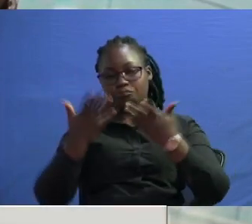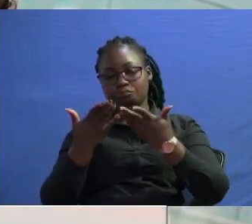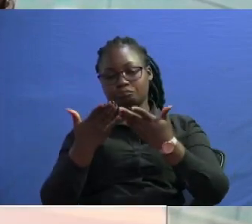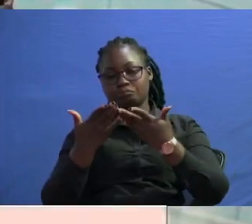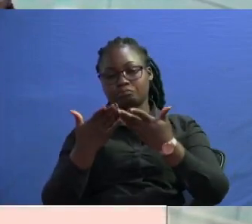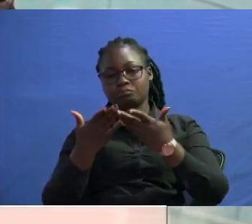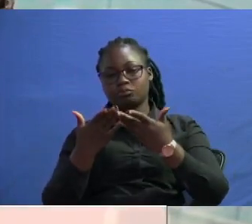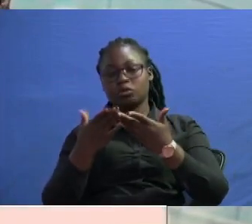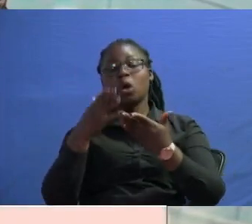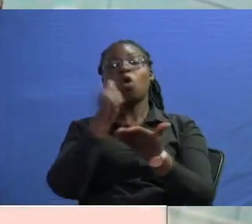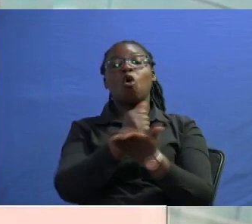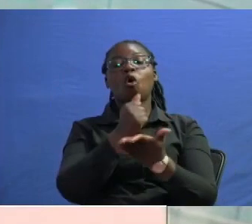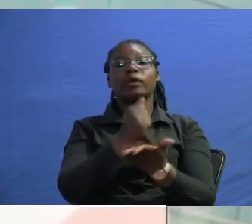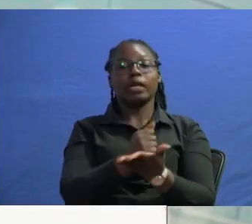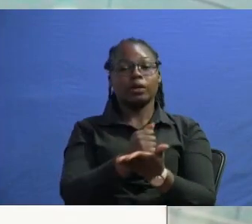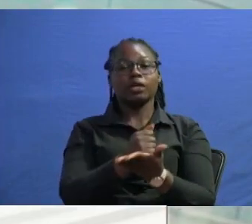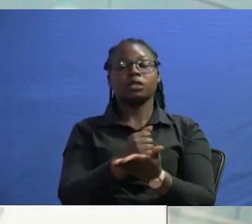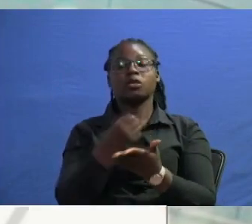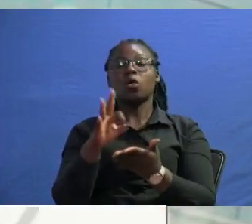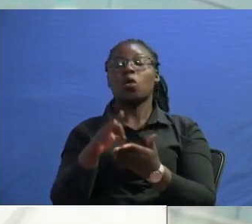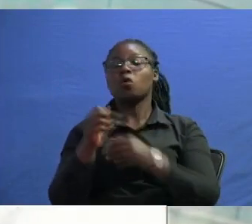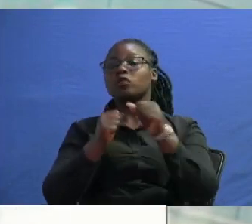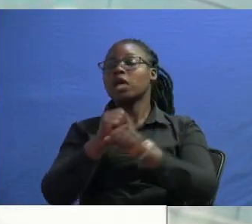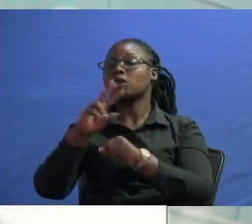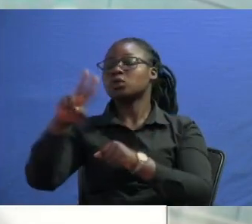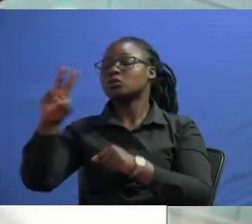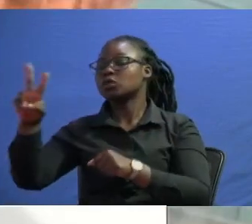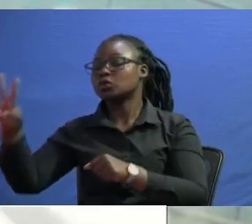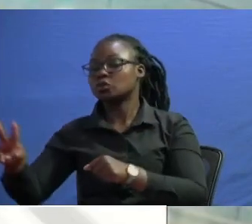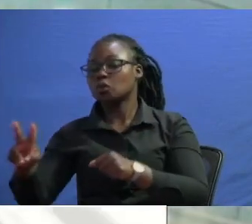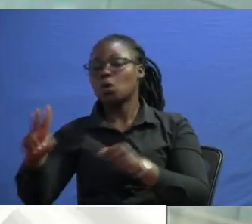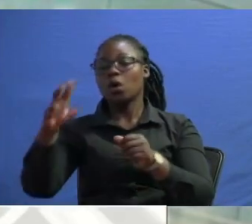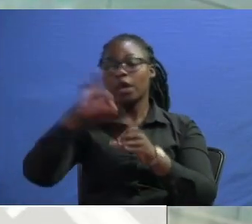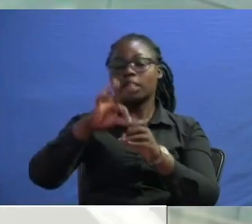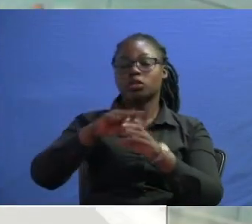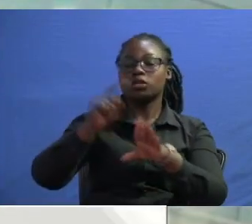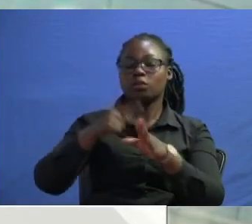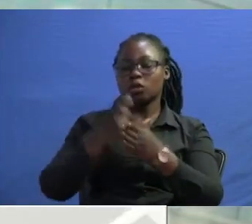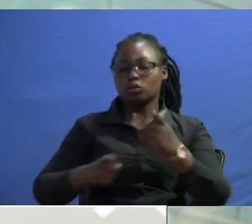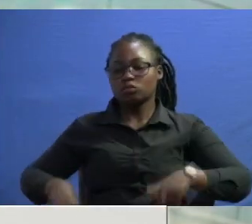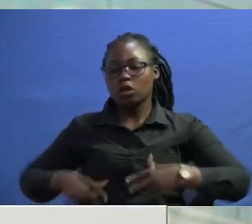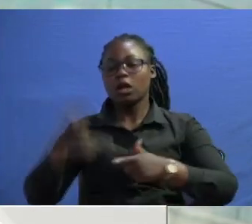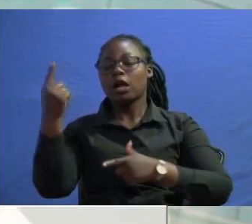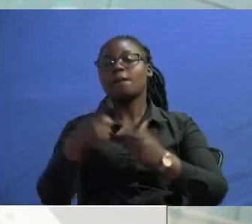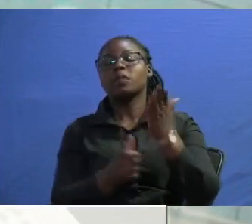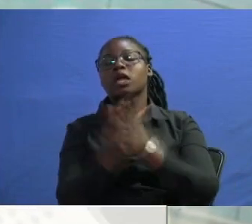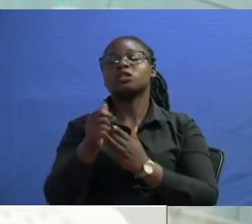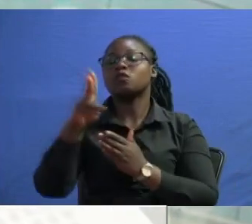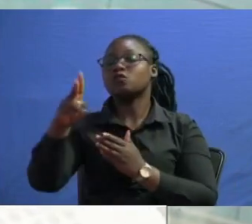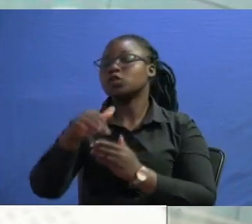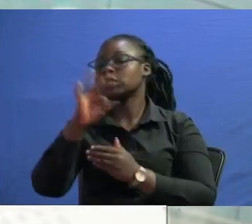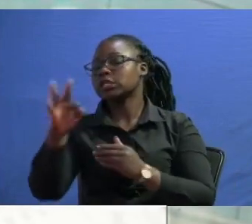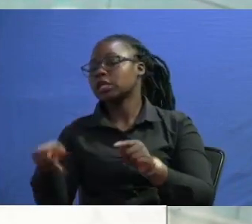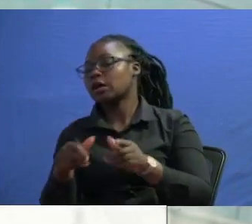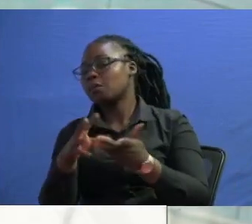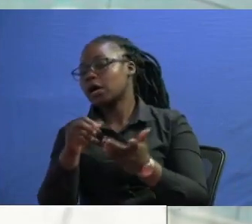audit of uh 2022 elections is when the cost of living comes as article 43 and others what i can tell